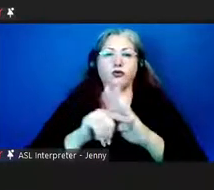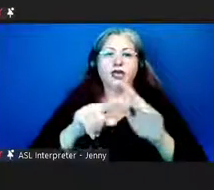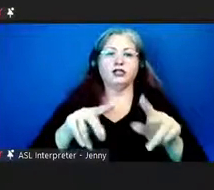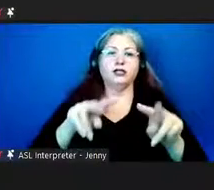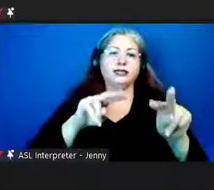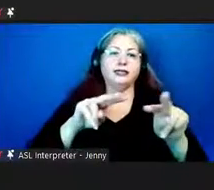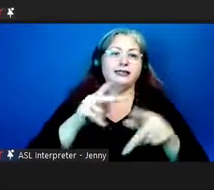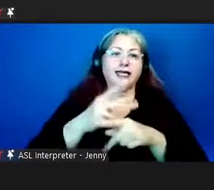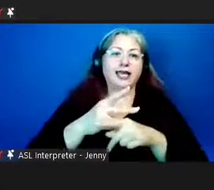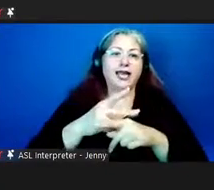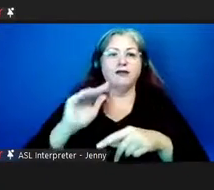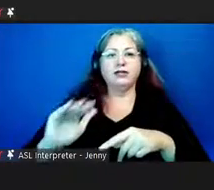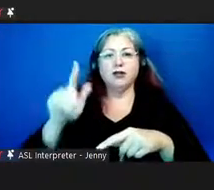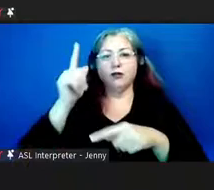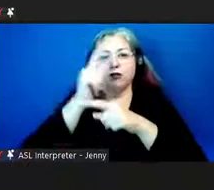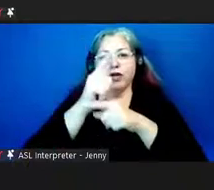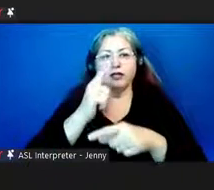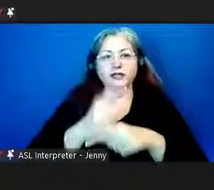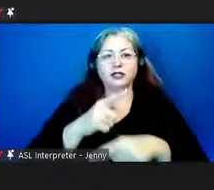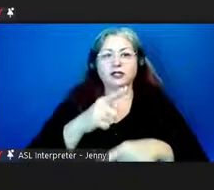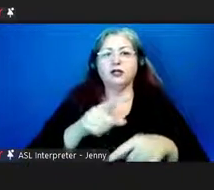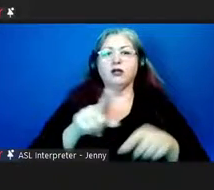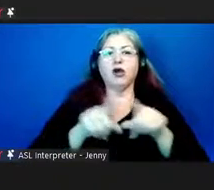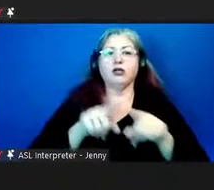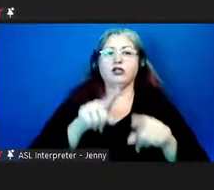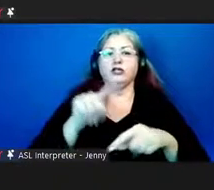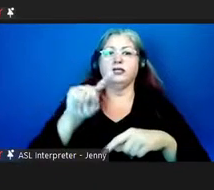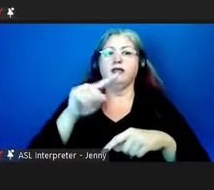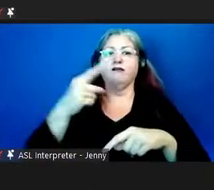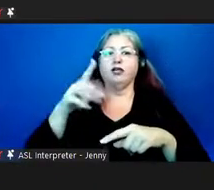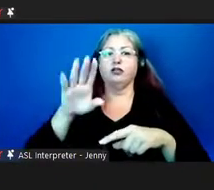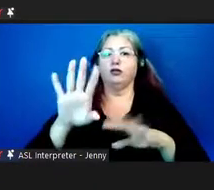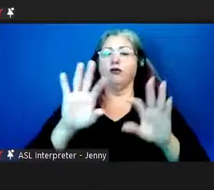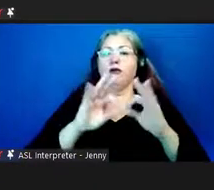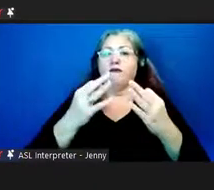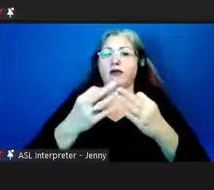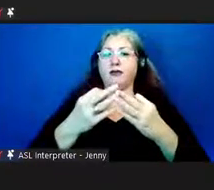her little brother and sister, and she's also the first of her family.